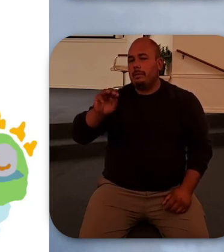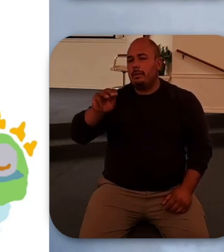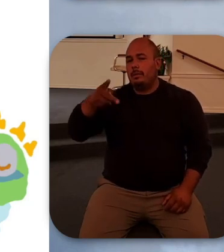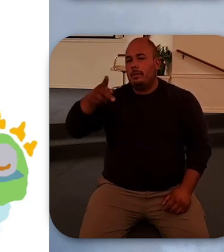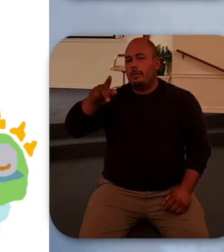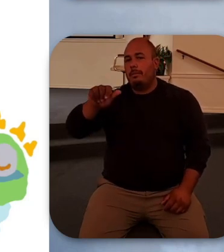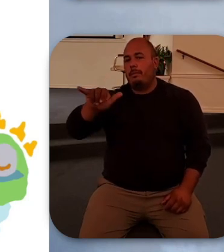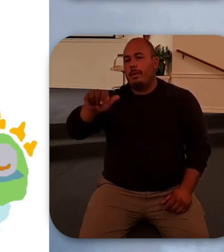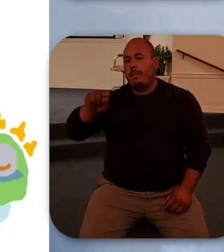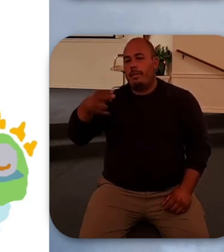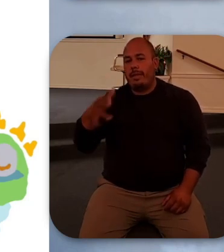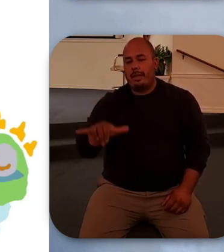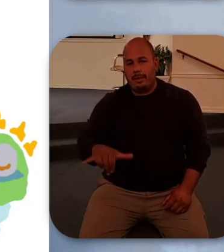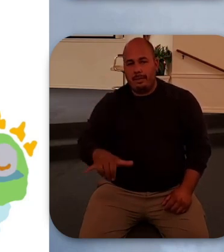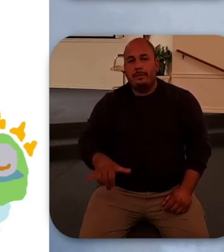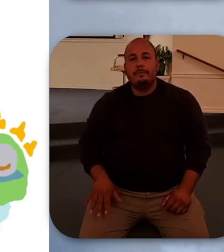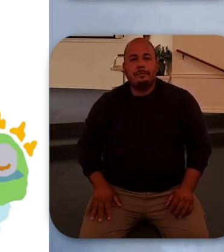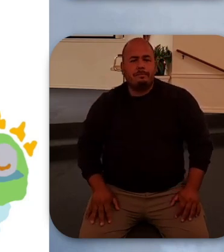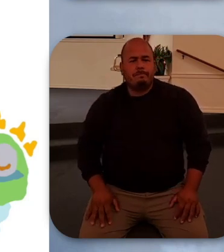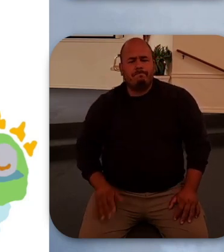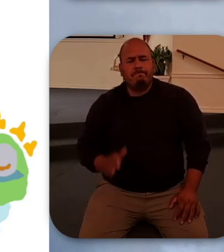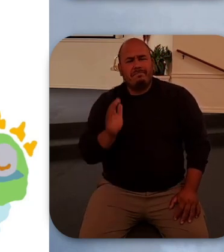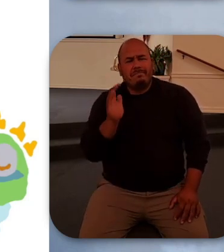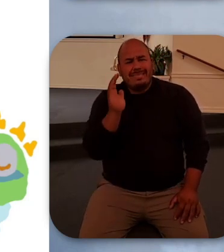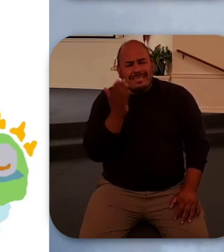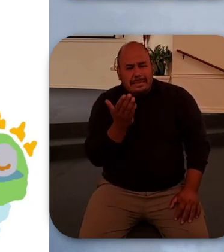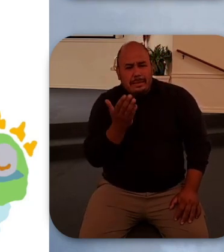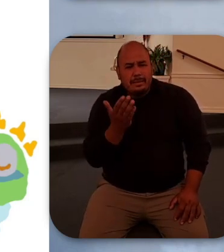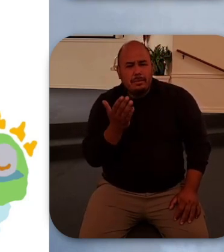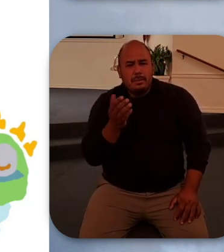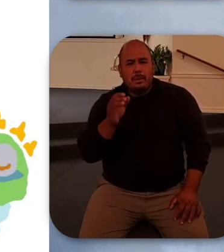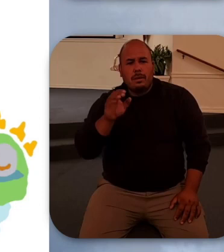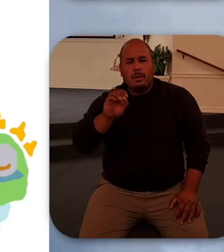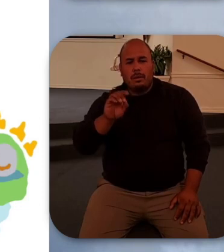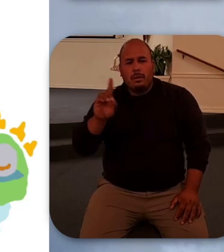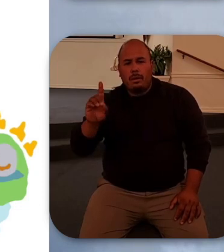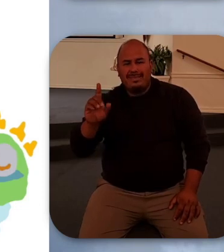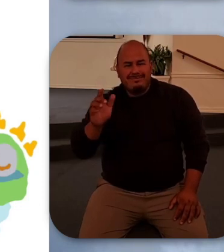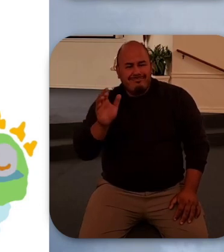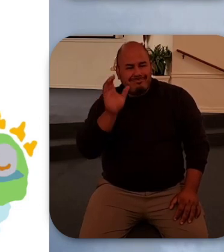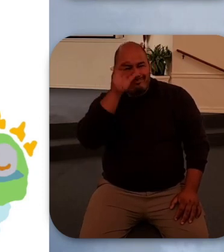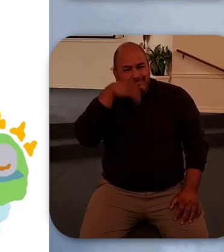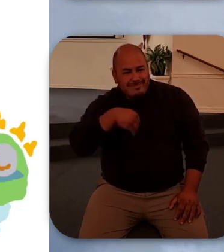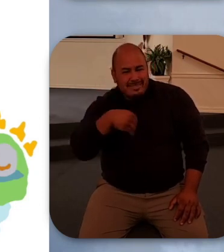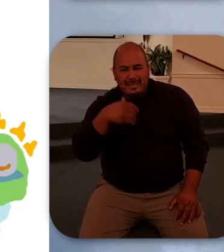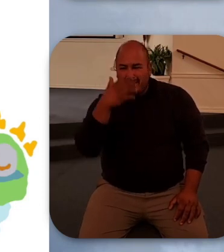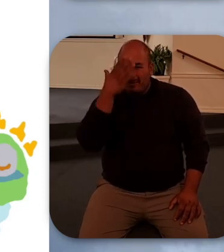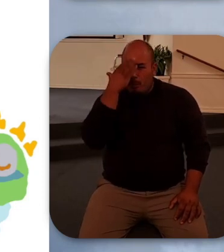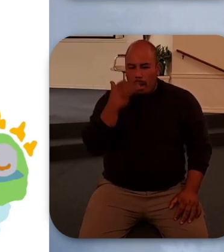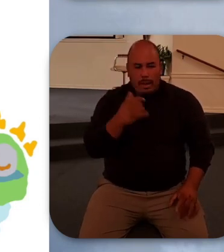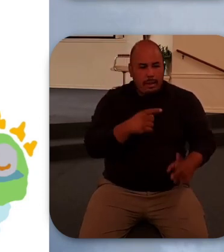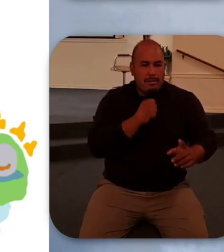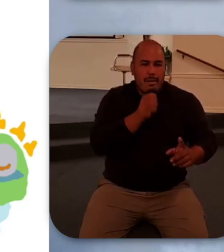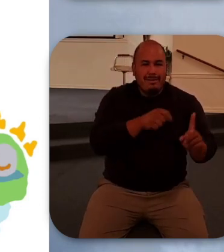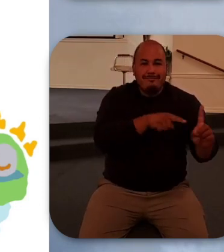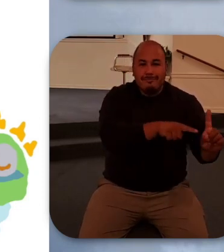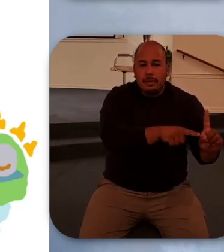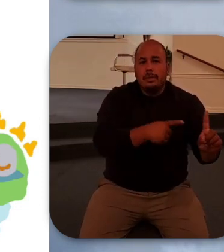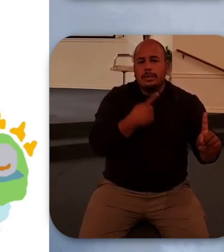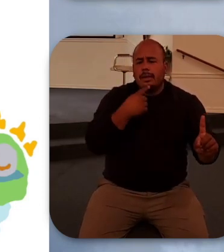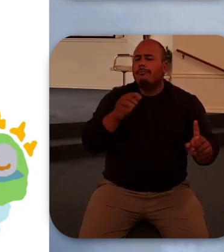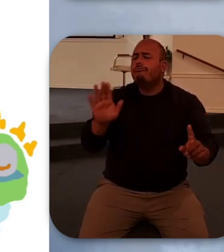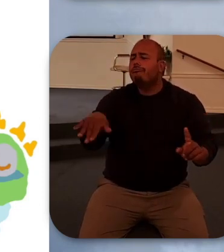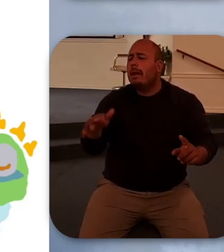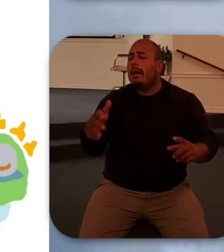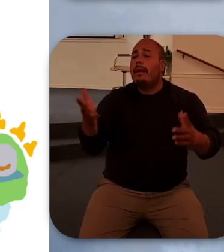a little odd, because he's about to raise Lazarus from the dead. Why not instead say, Hey, cheer up! Look here